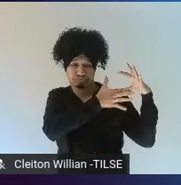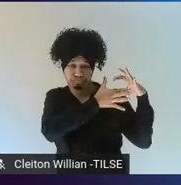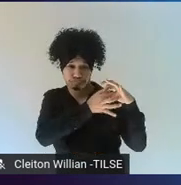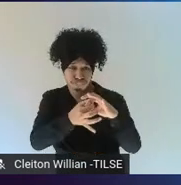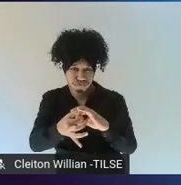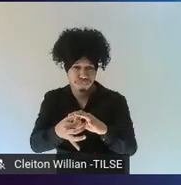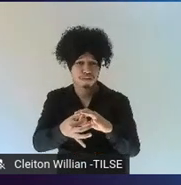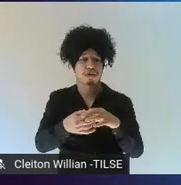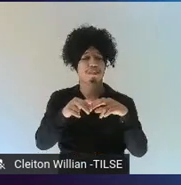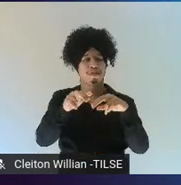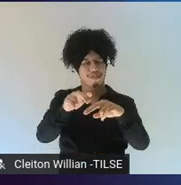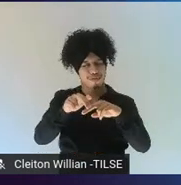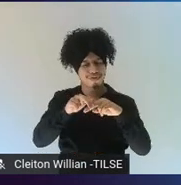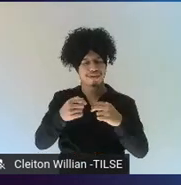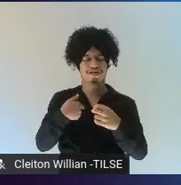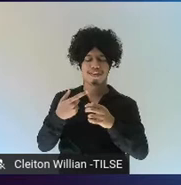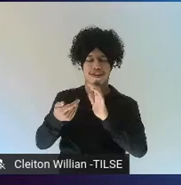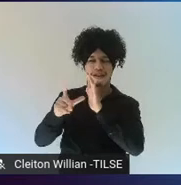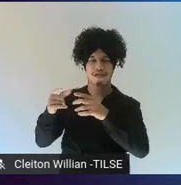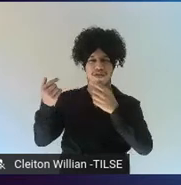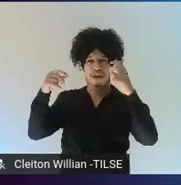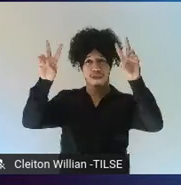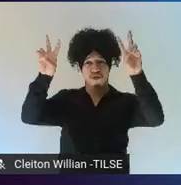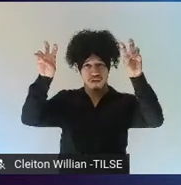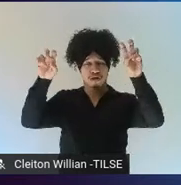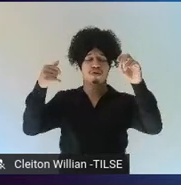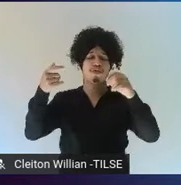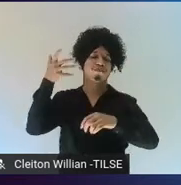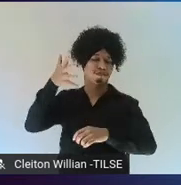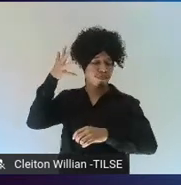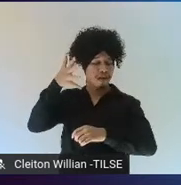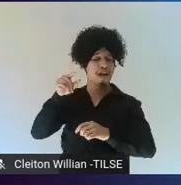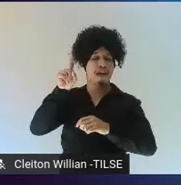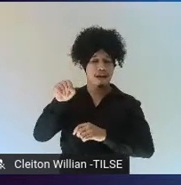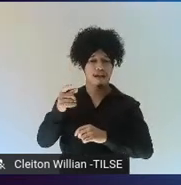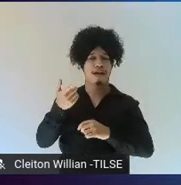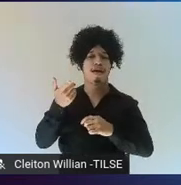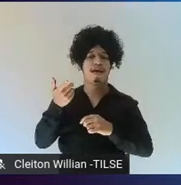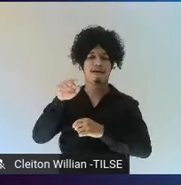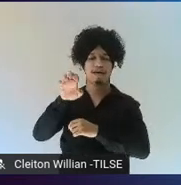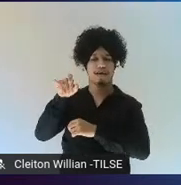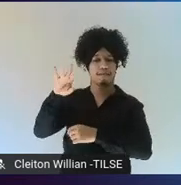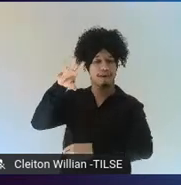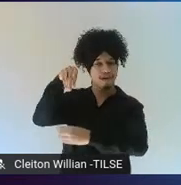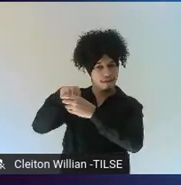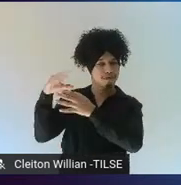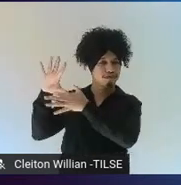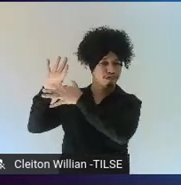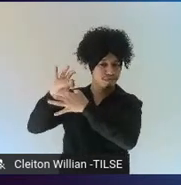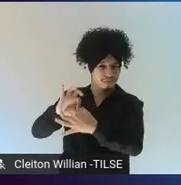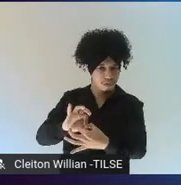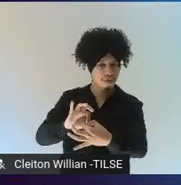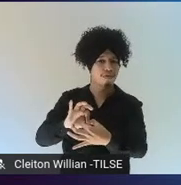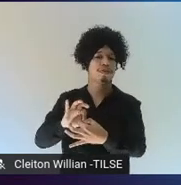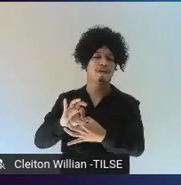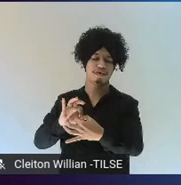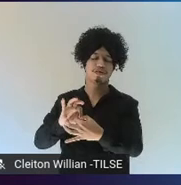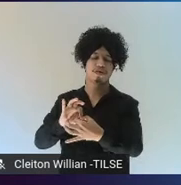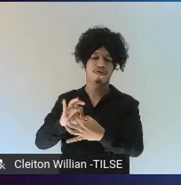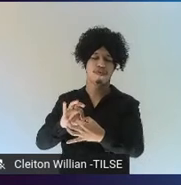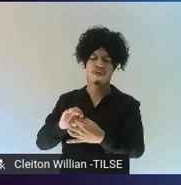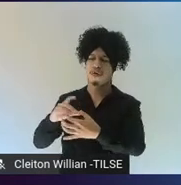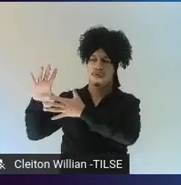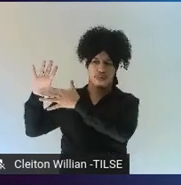called EMI in Contexts, programs respond to their context. So, and,